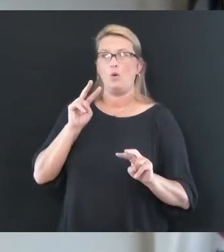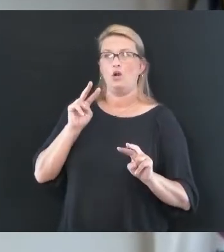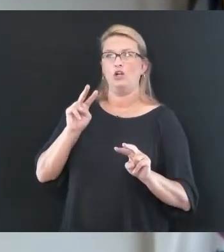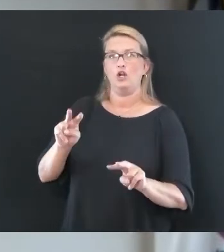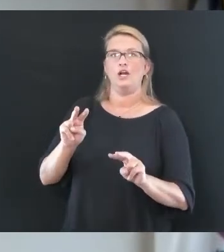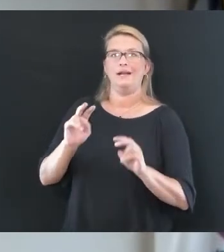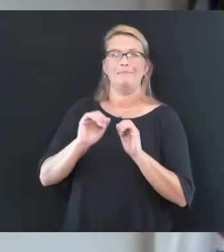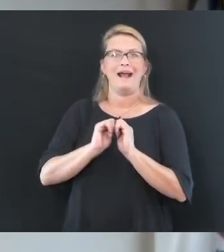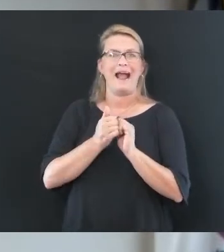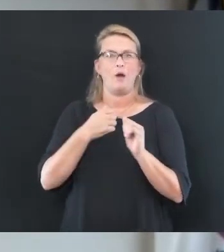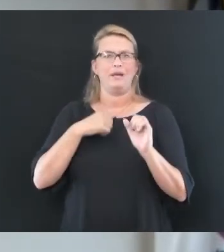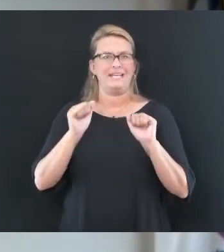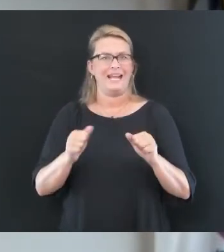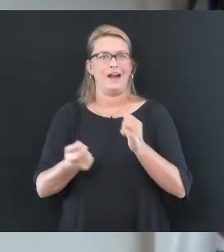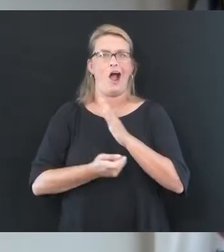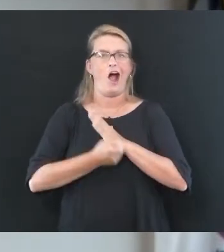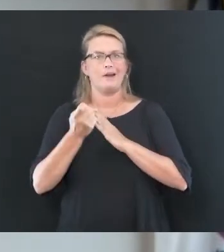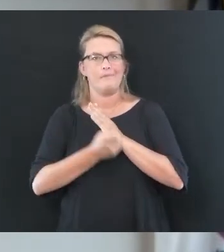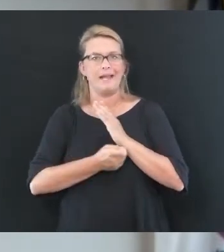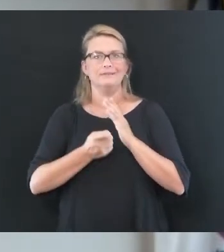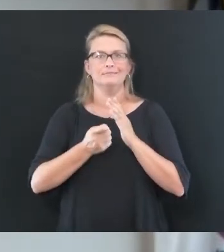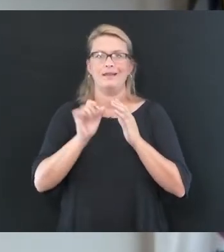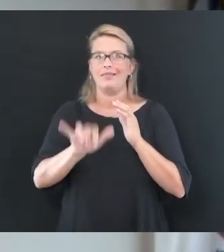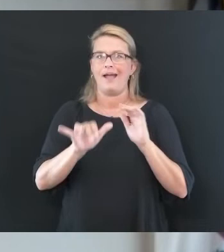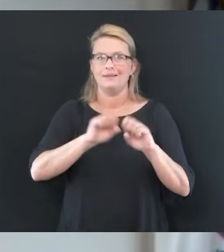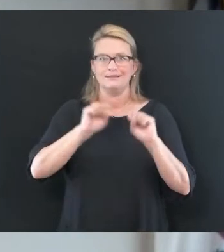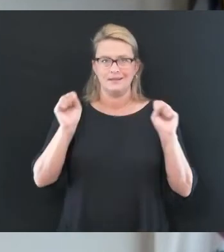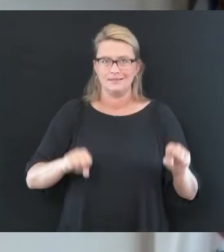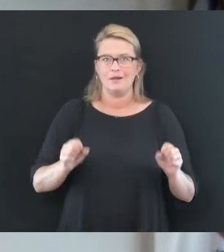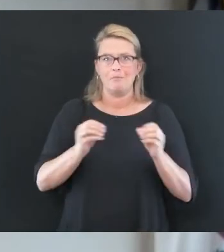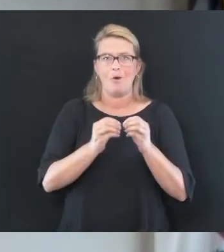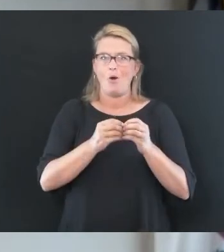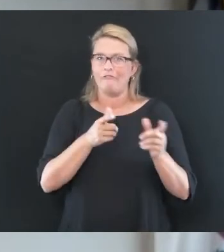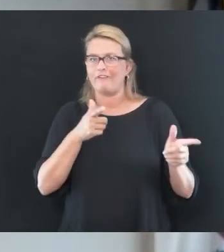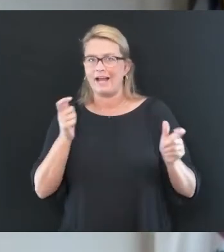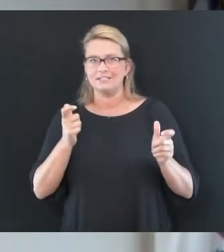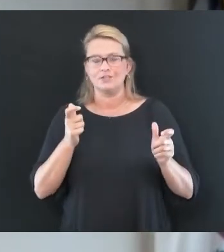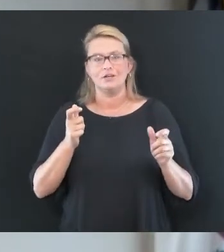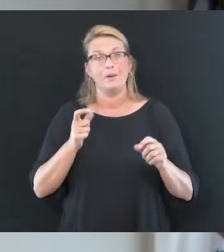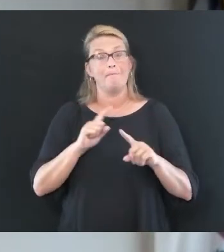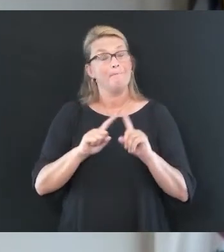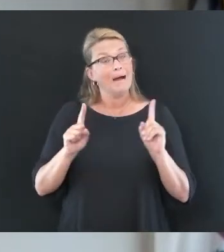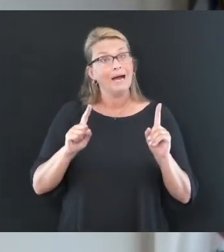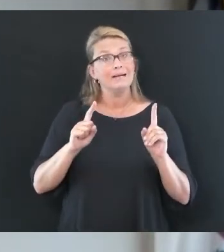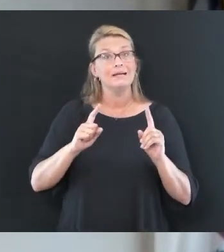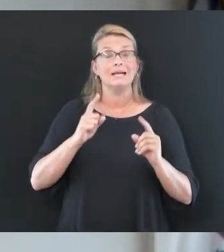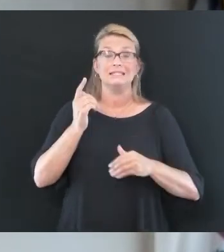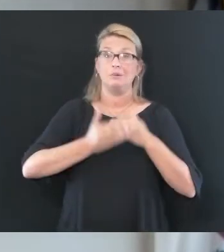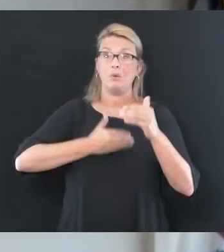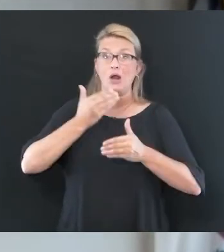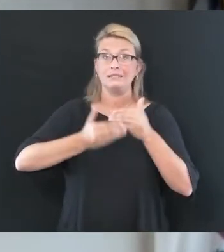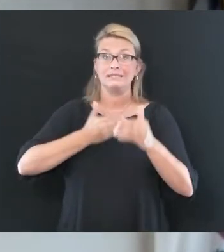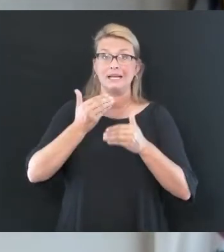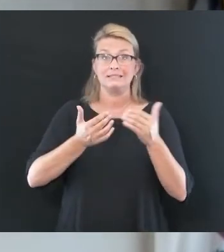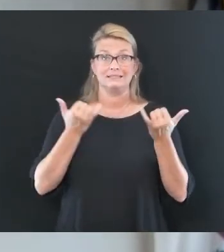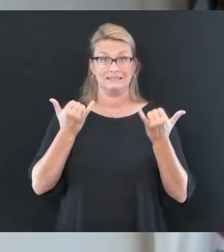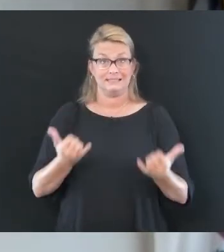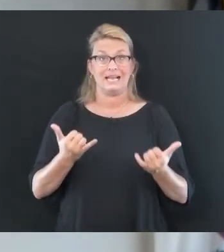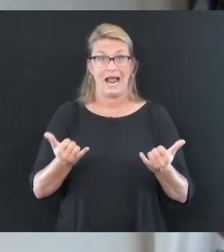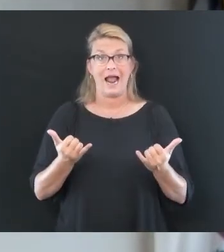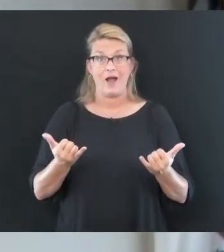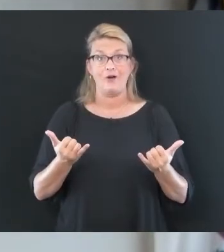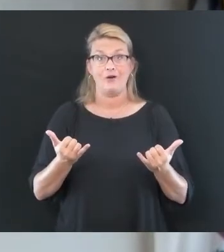automate this. It's not automated at this time. But it is a process that we're learning as